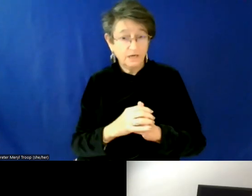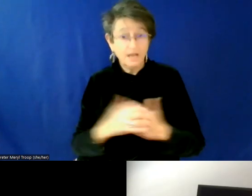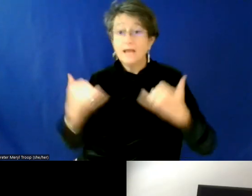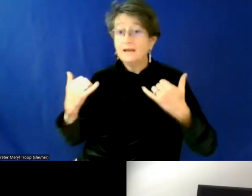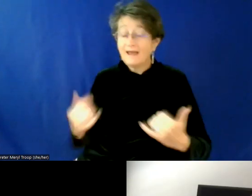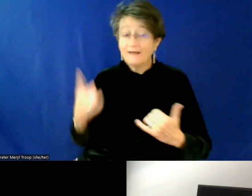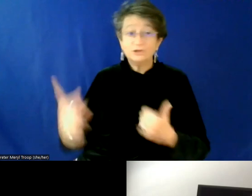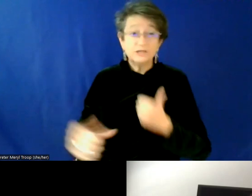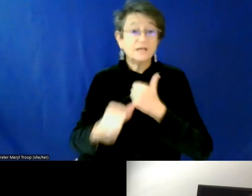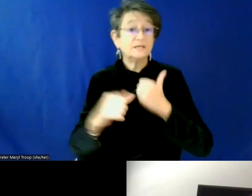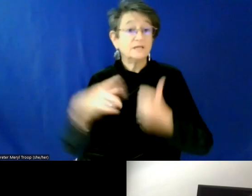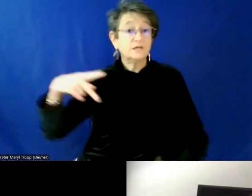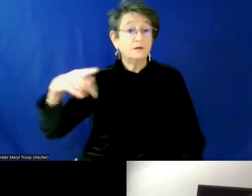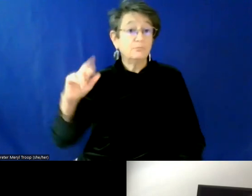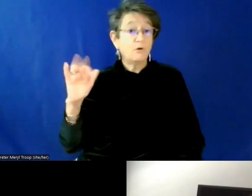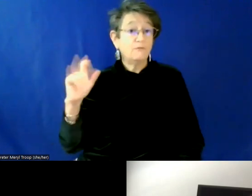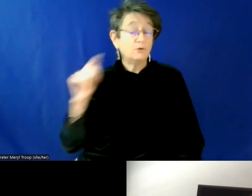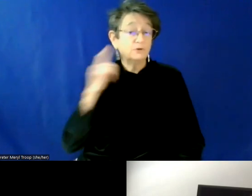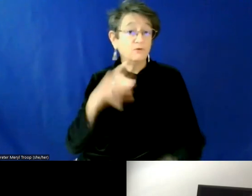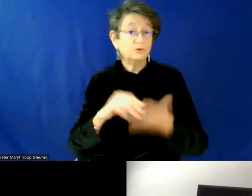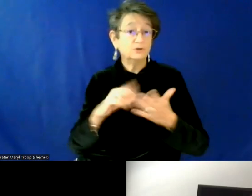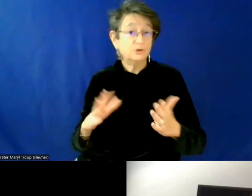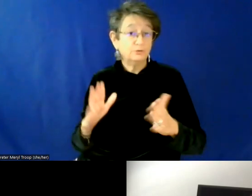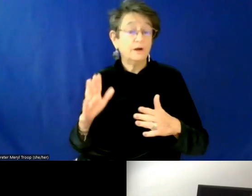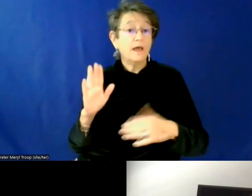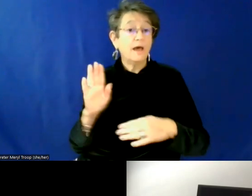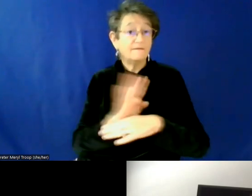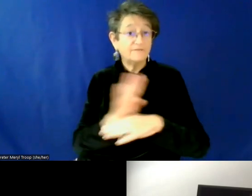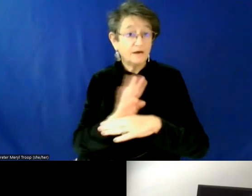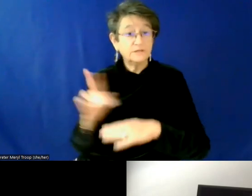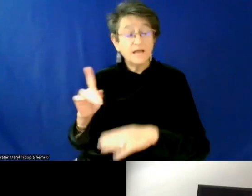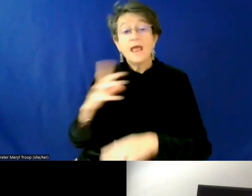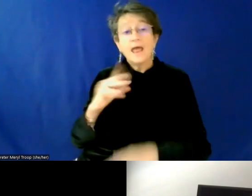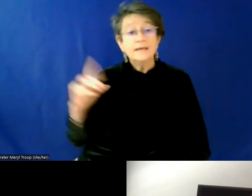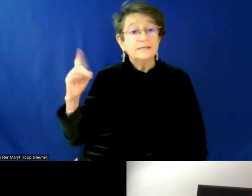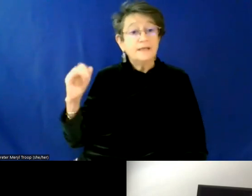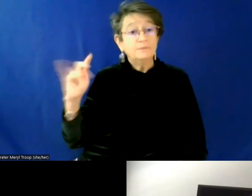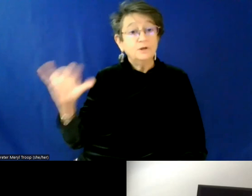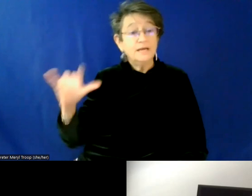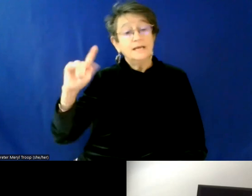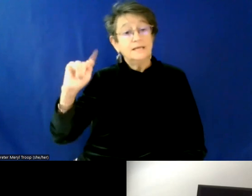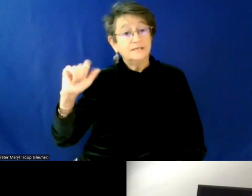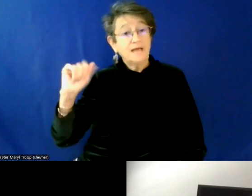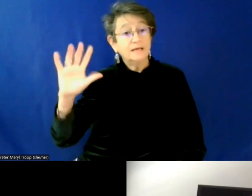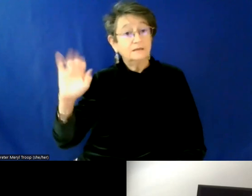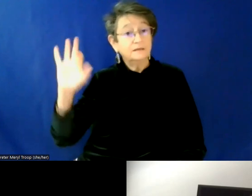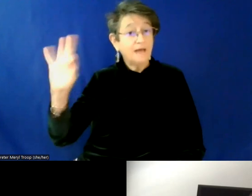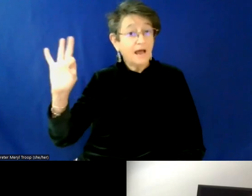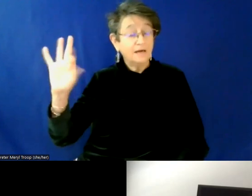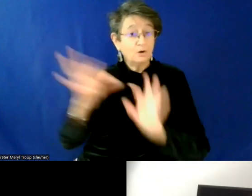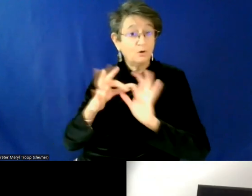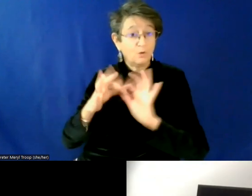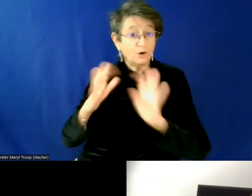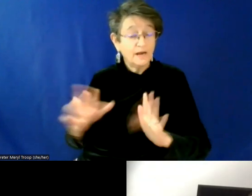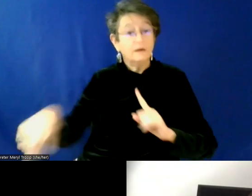provost for student affairs, and she's our deputy title nine coordinator. She also leads USM safe zone project, uh,